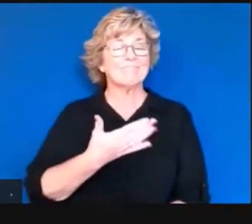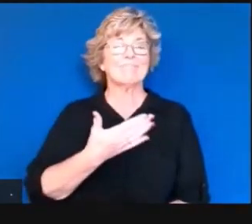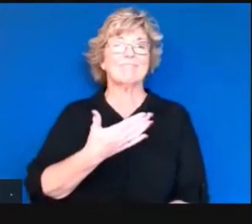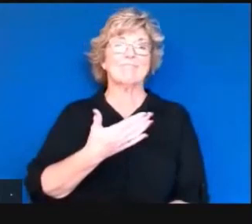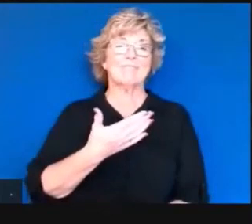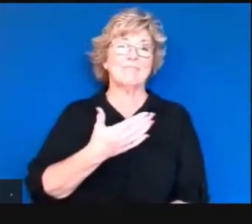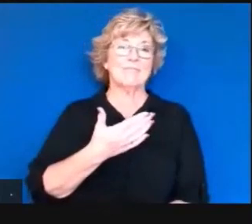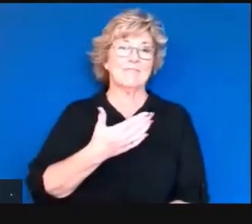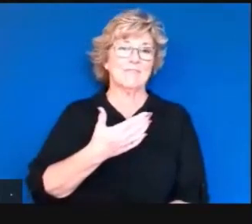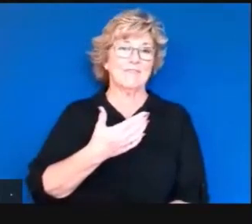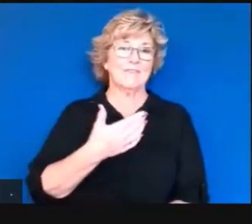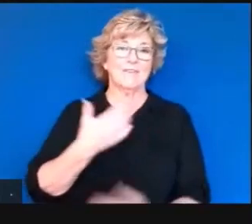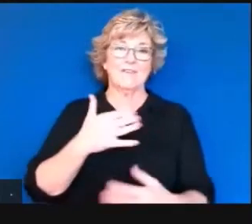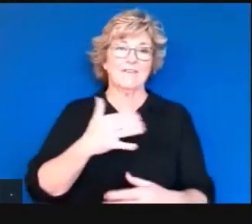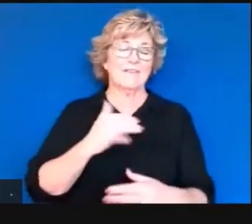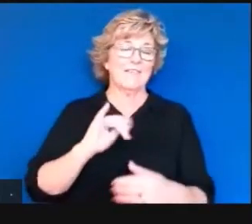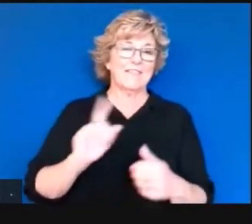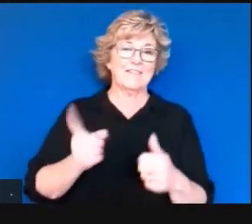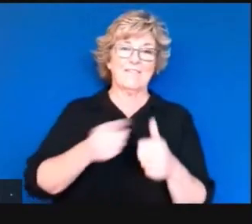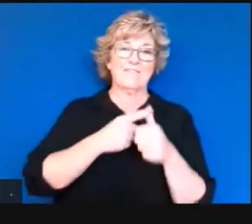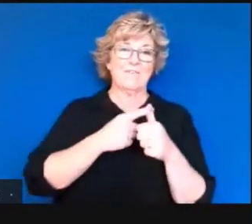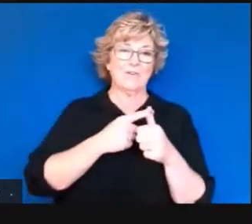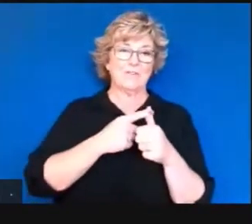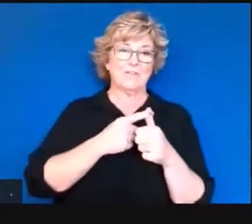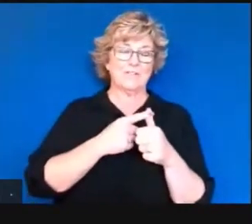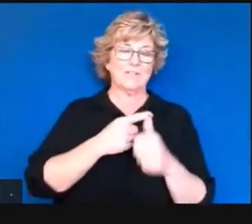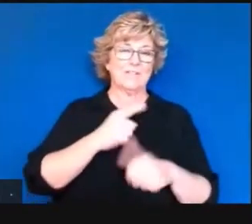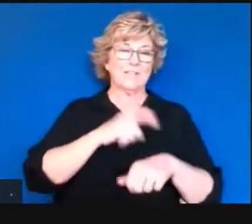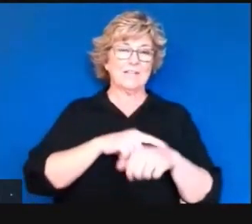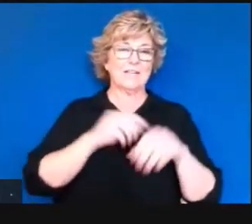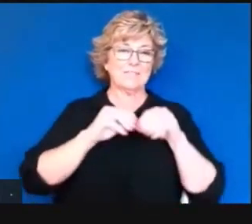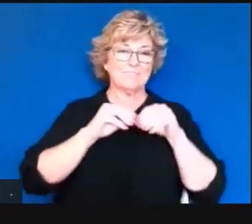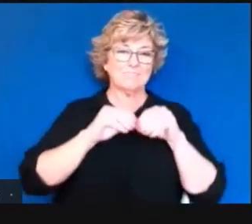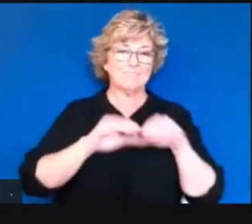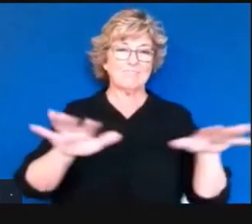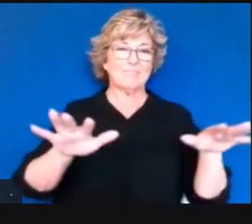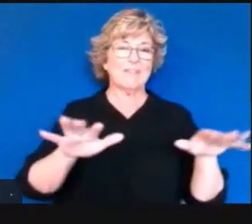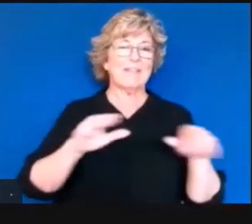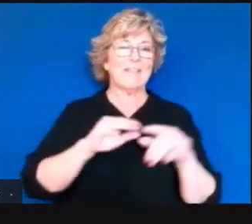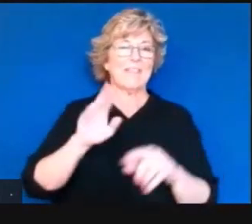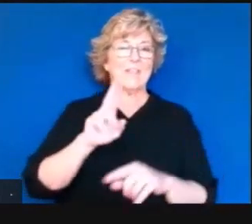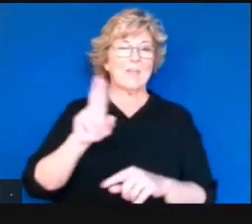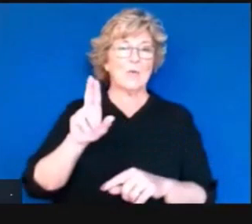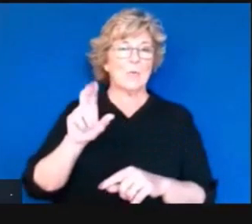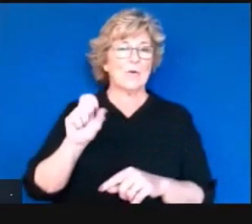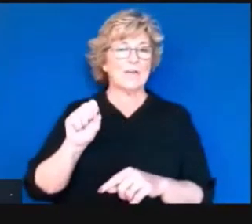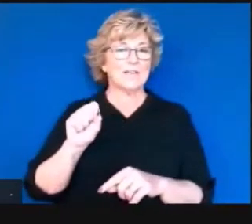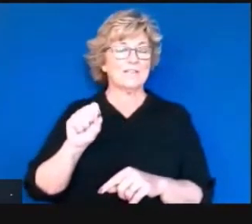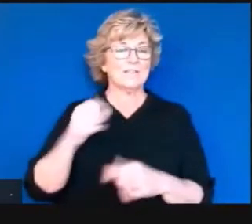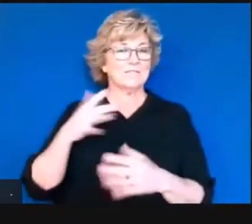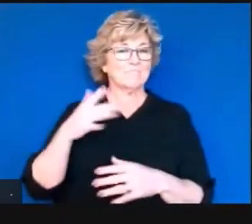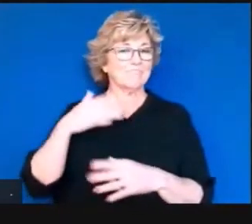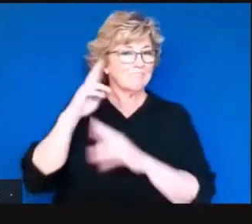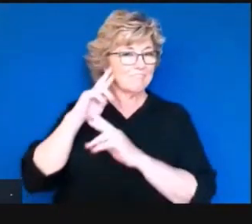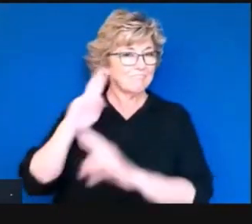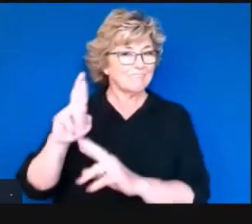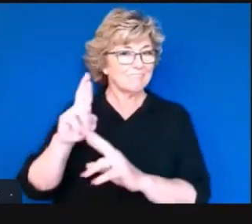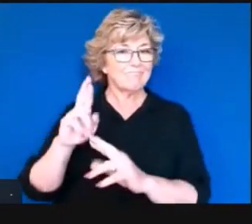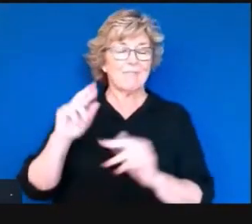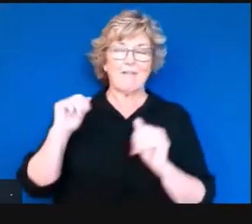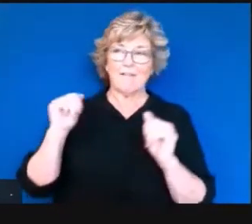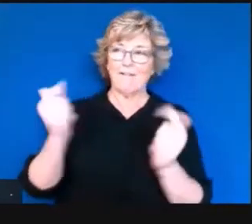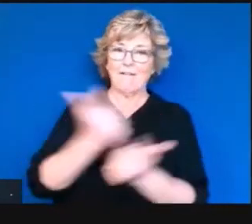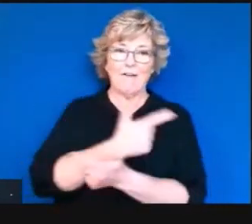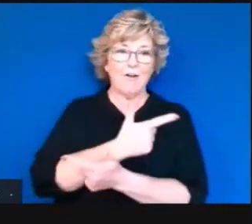of this unprecedented distribution all across this country, and respectful of how hard everybody